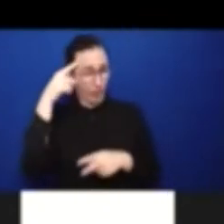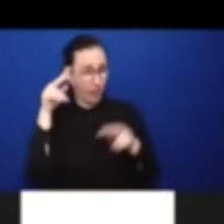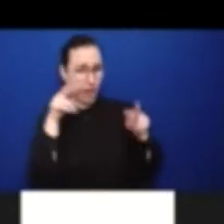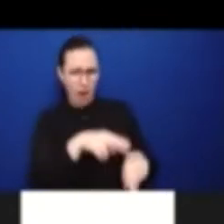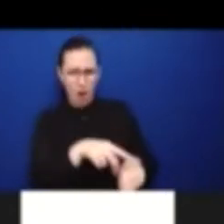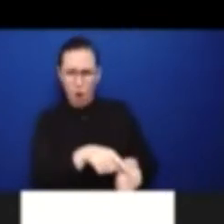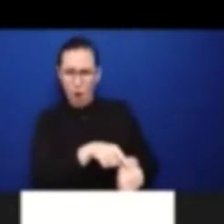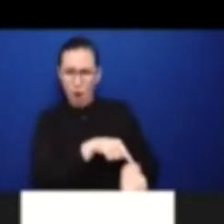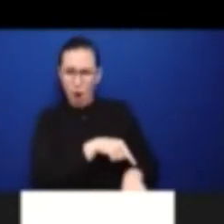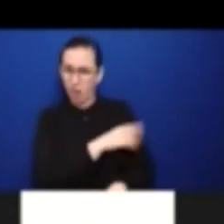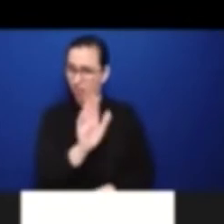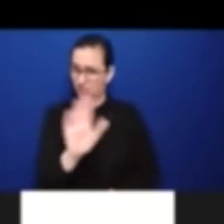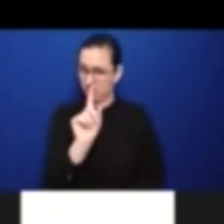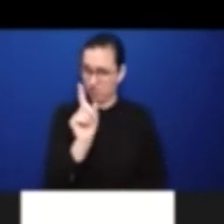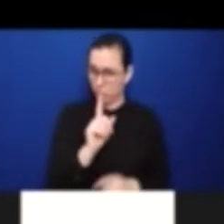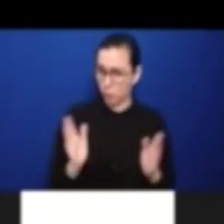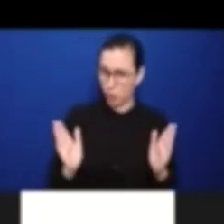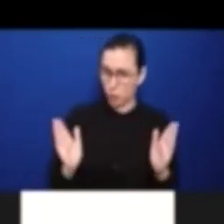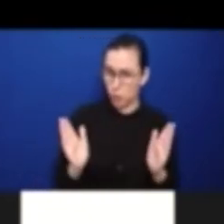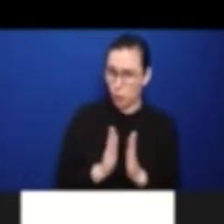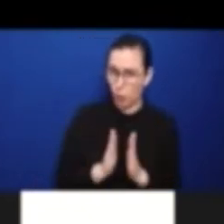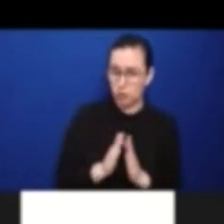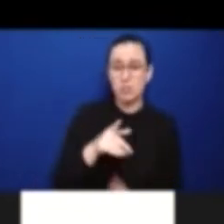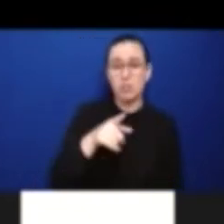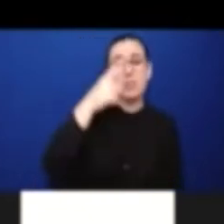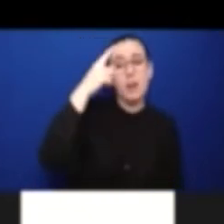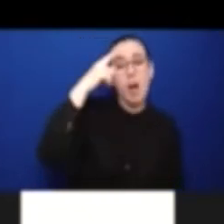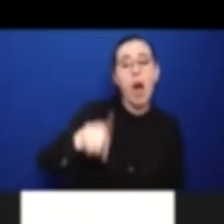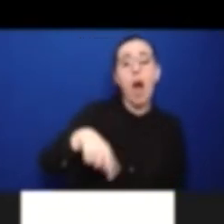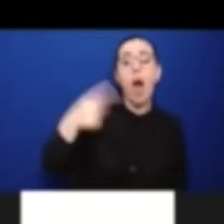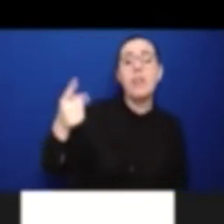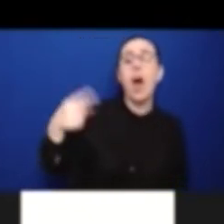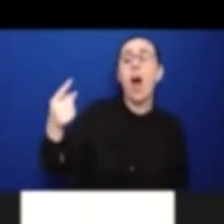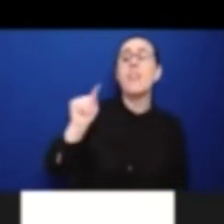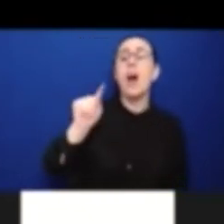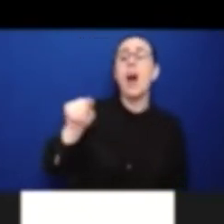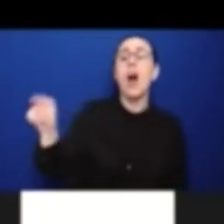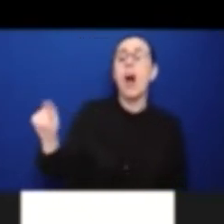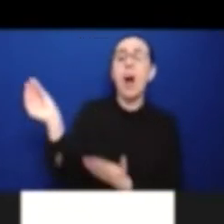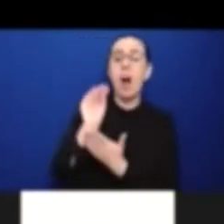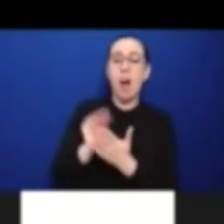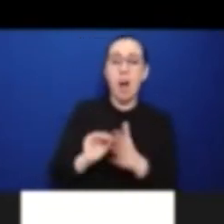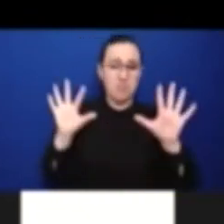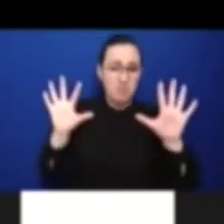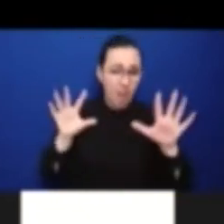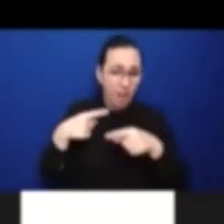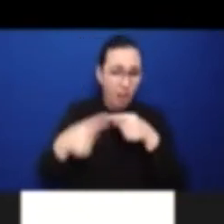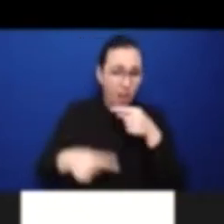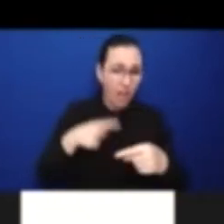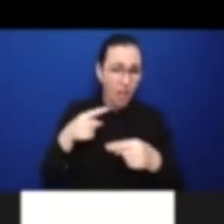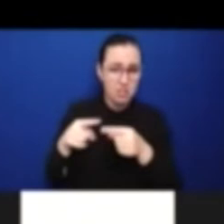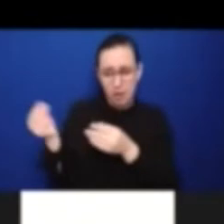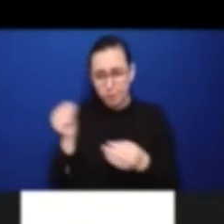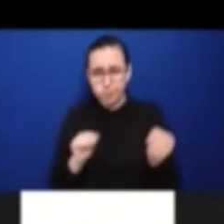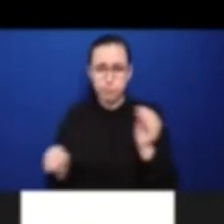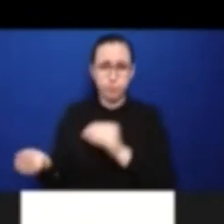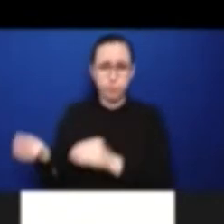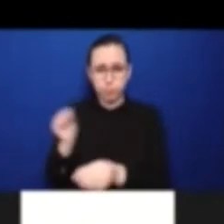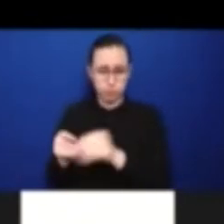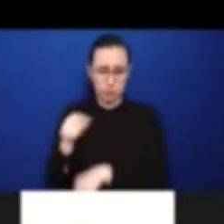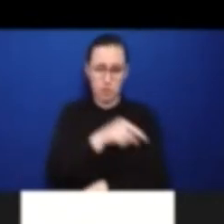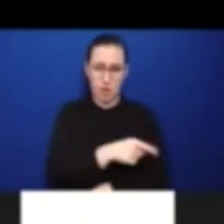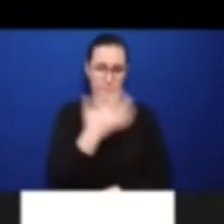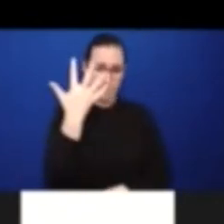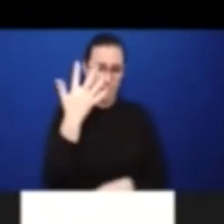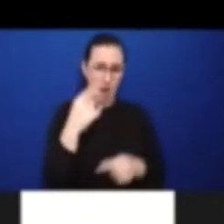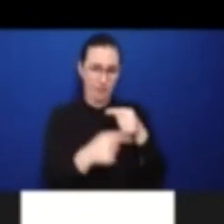five. And we did it in five, because we had the input and the active participation of all the people, all the disabled people's organizations